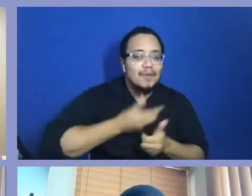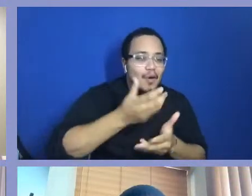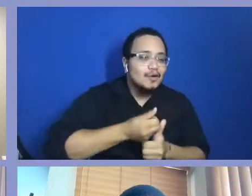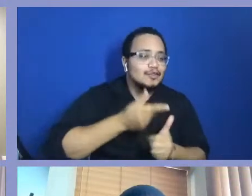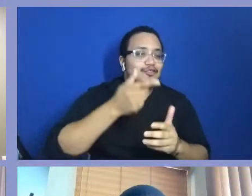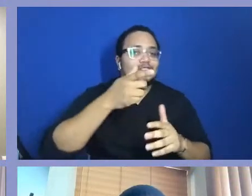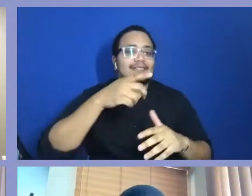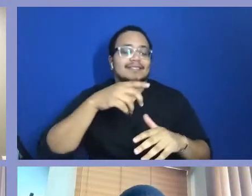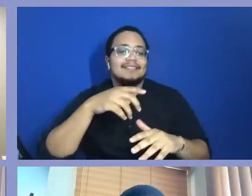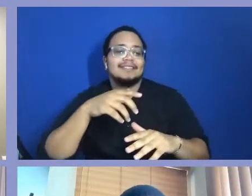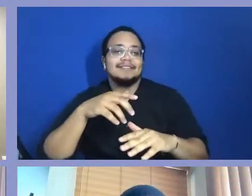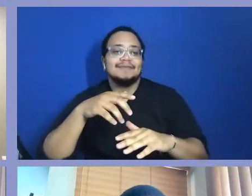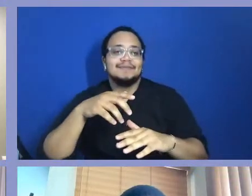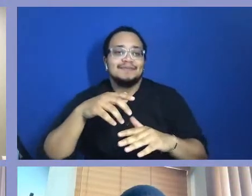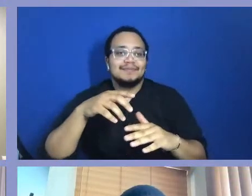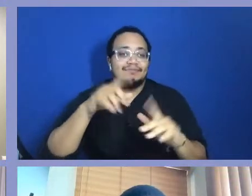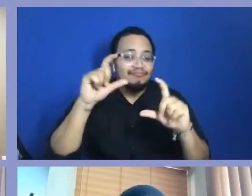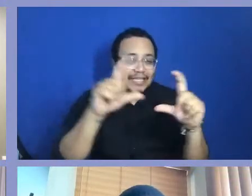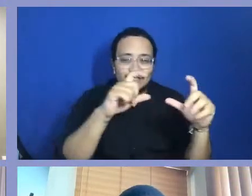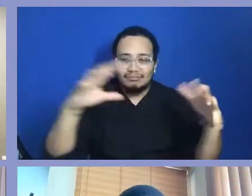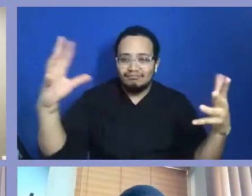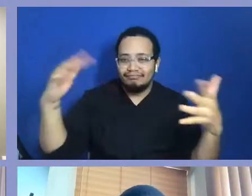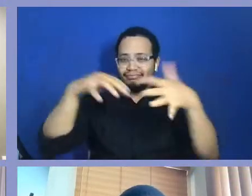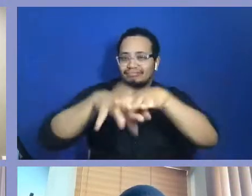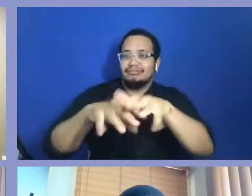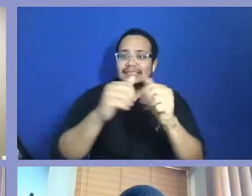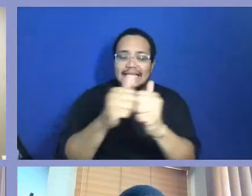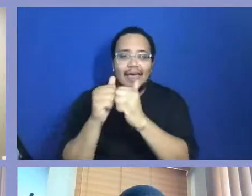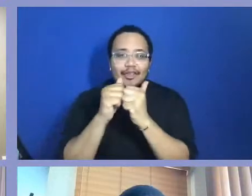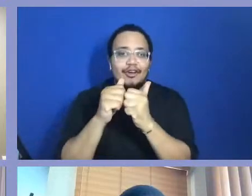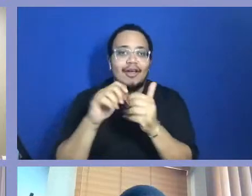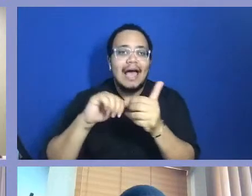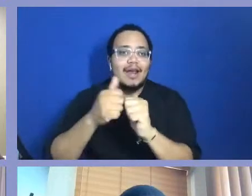that to be something that, how do we get there currently?